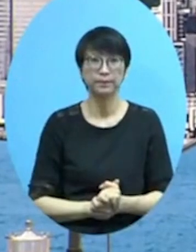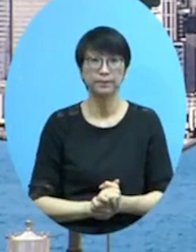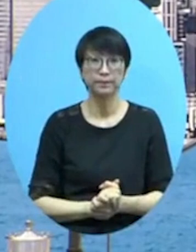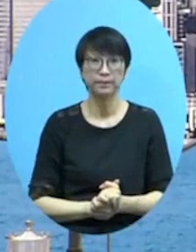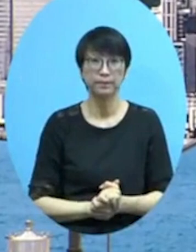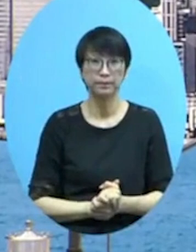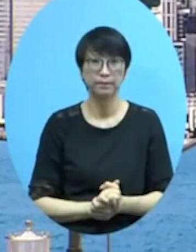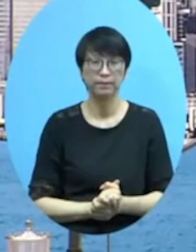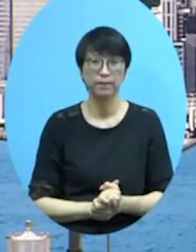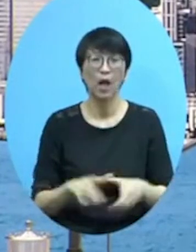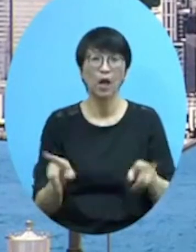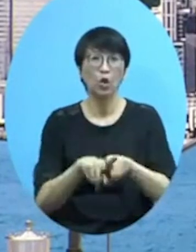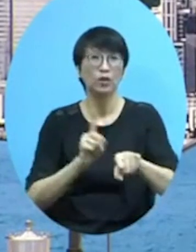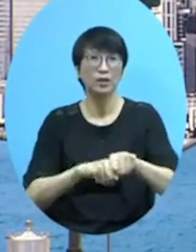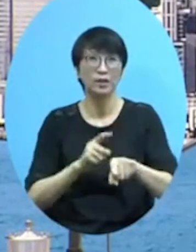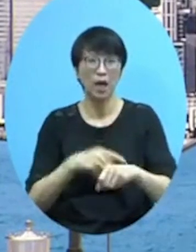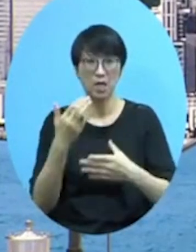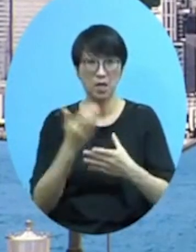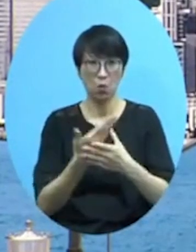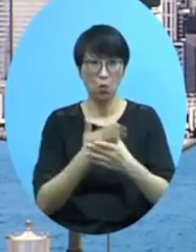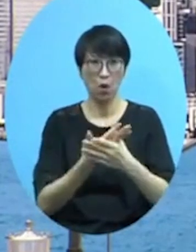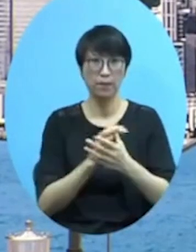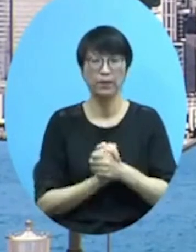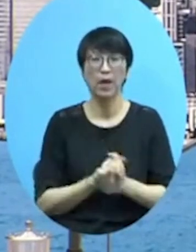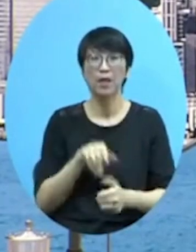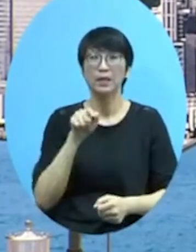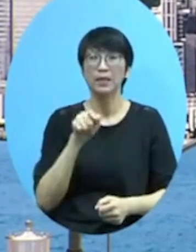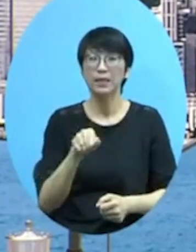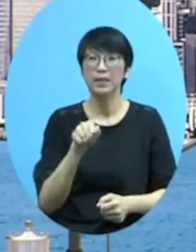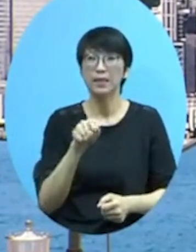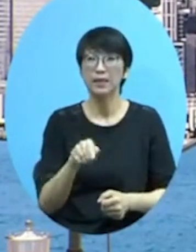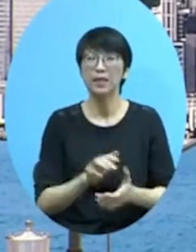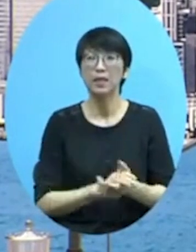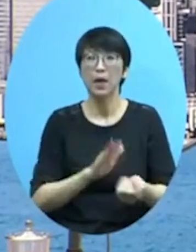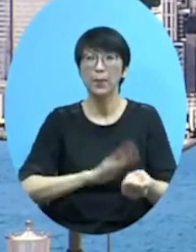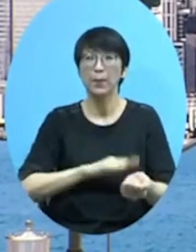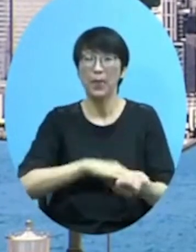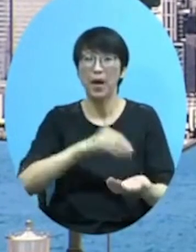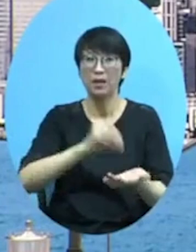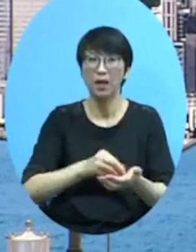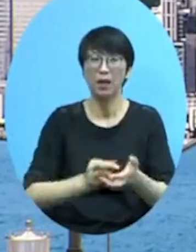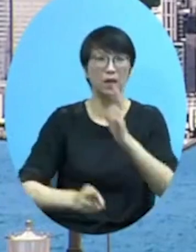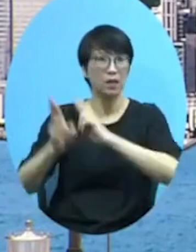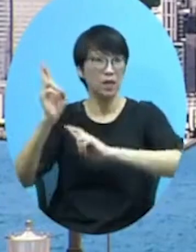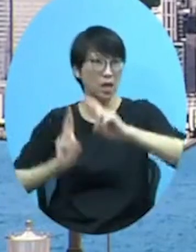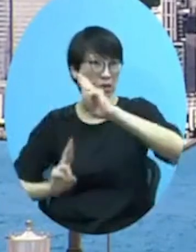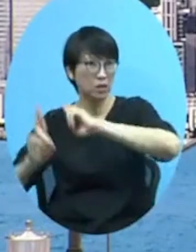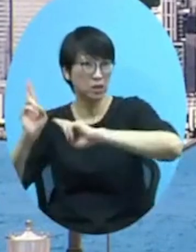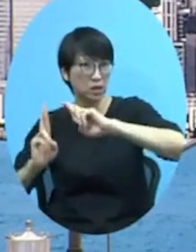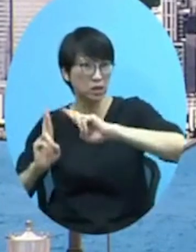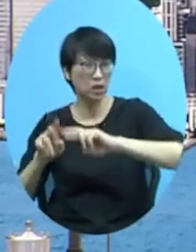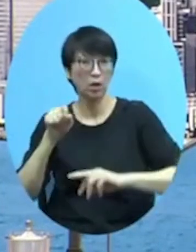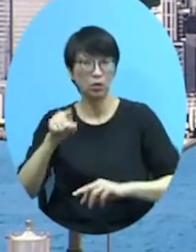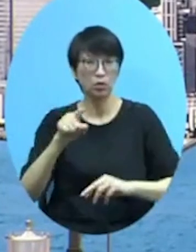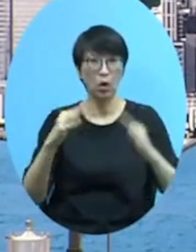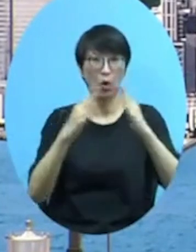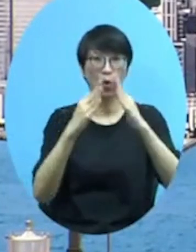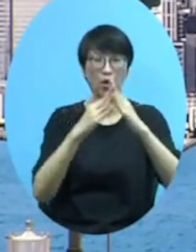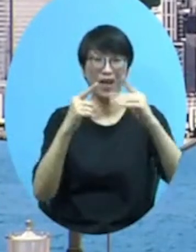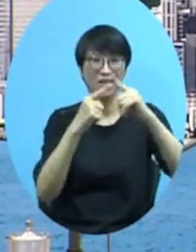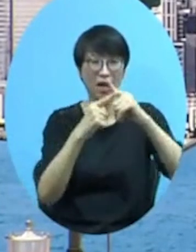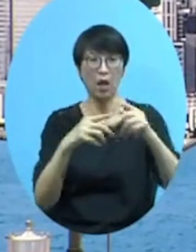cases, they had quite a number of gatherings with families and friends and visited